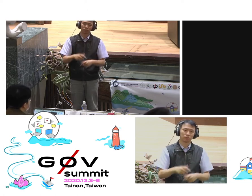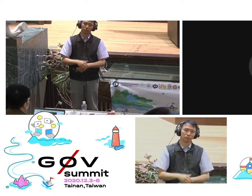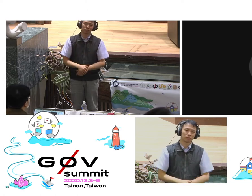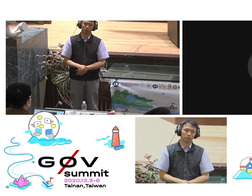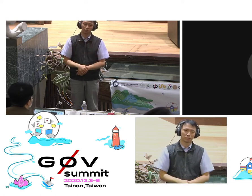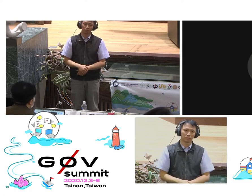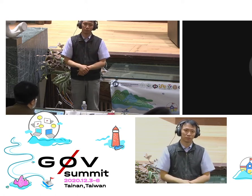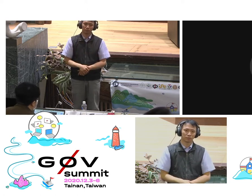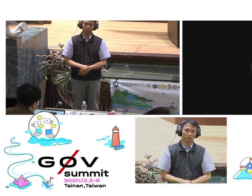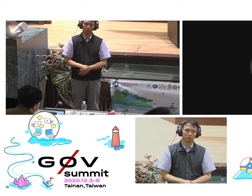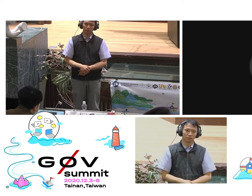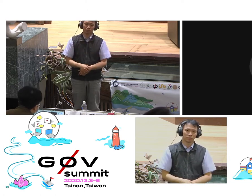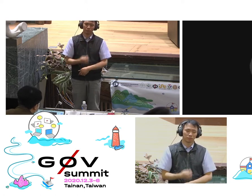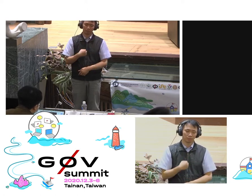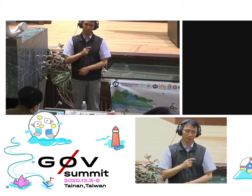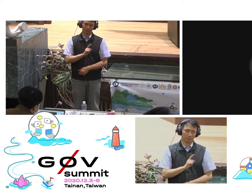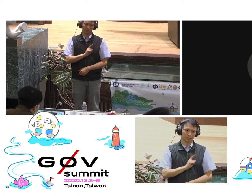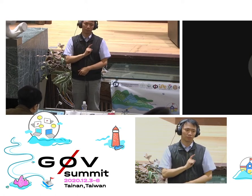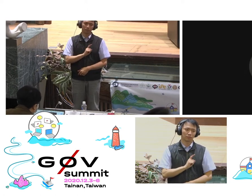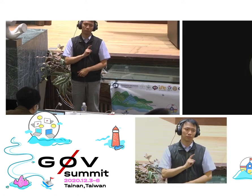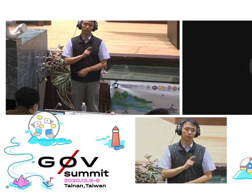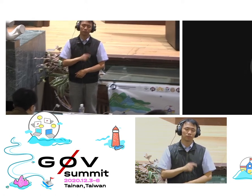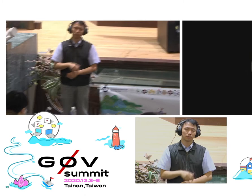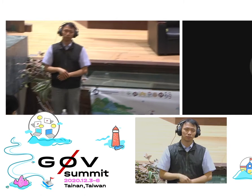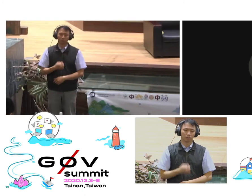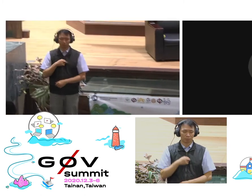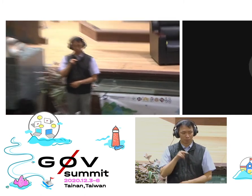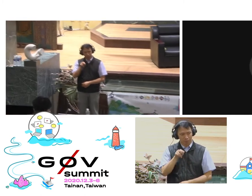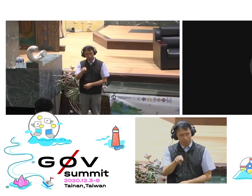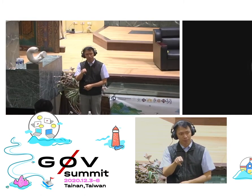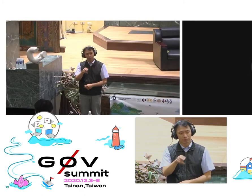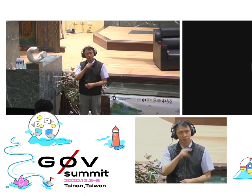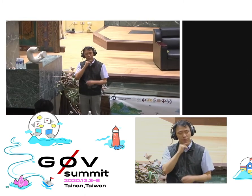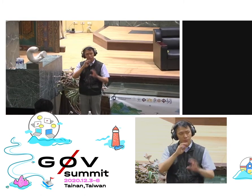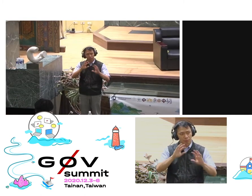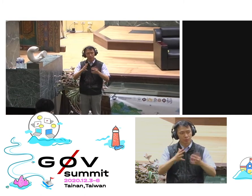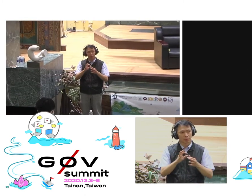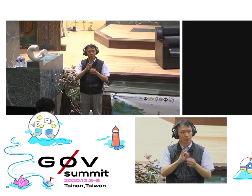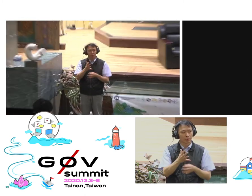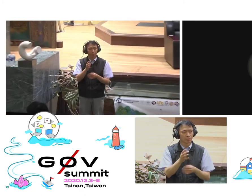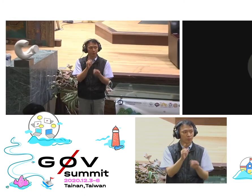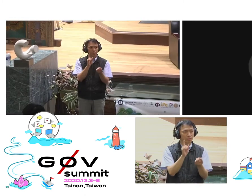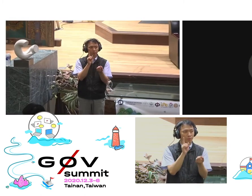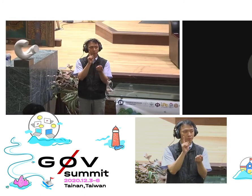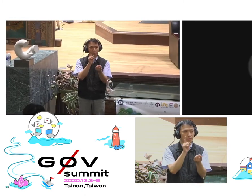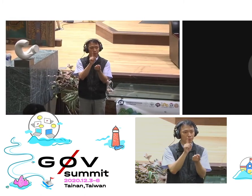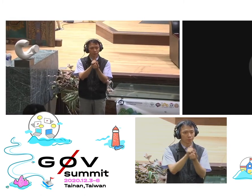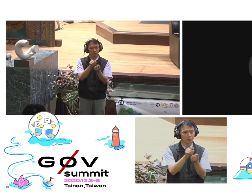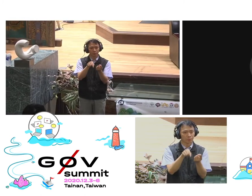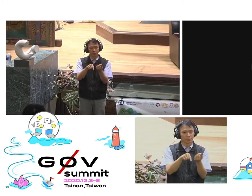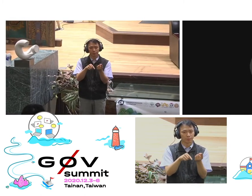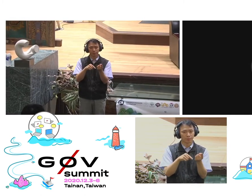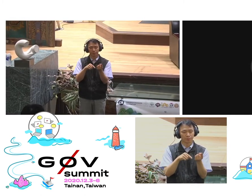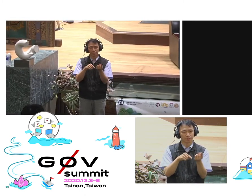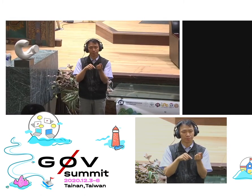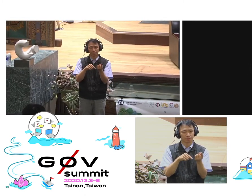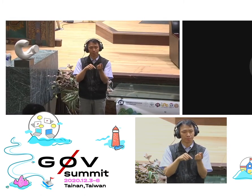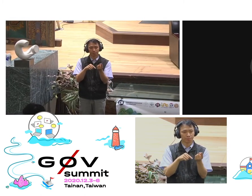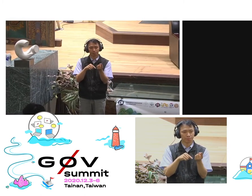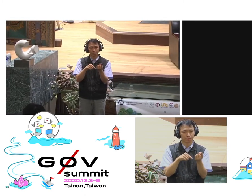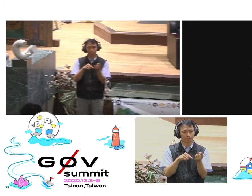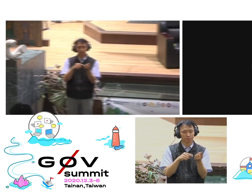This is my view on why the United Kingdom has become more interested over time and especially after Brexit